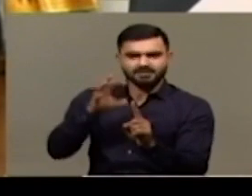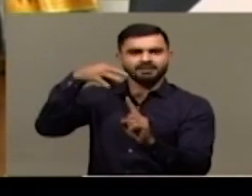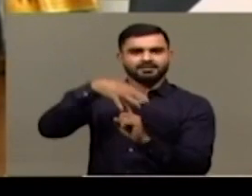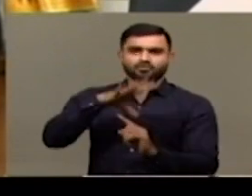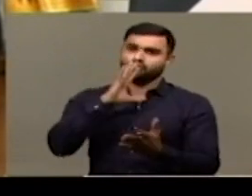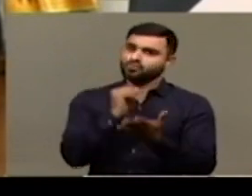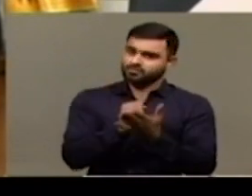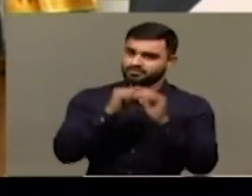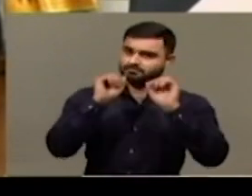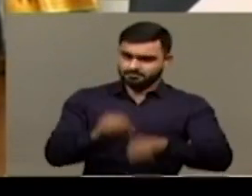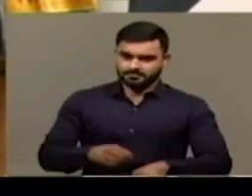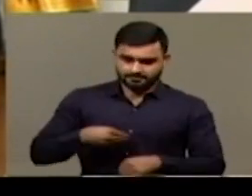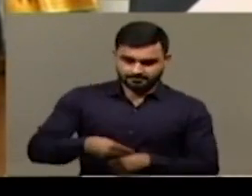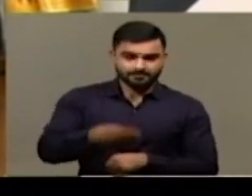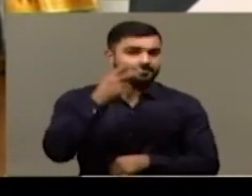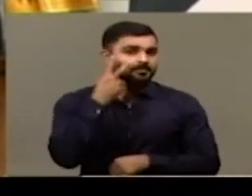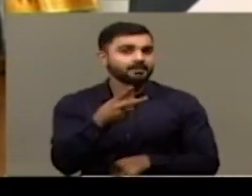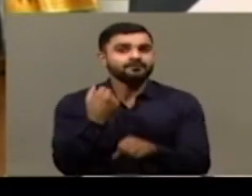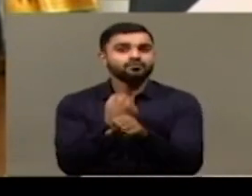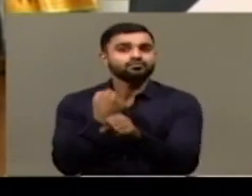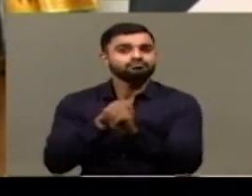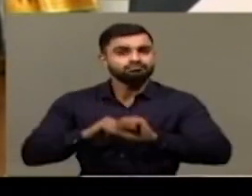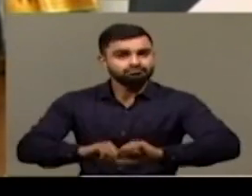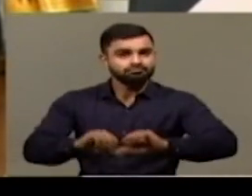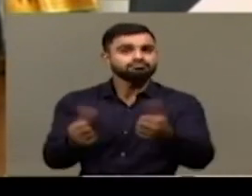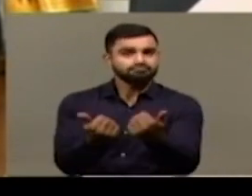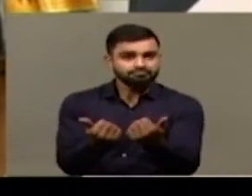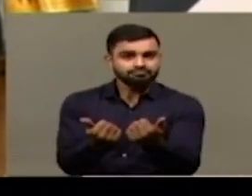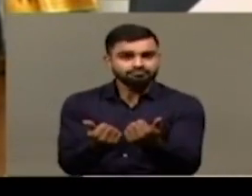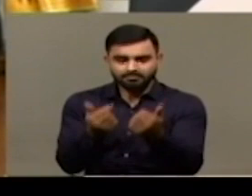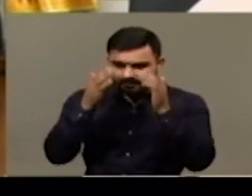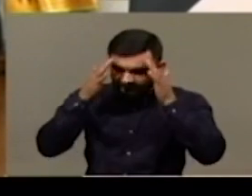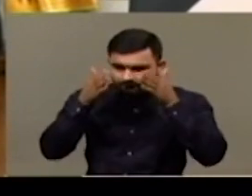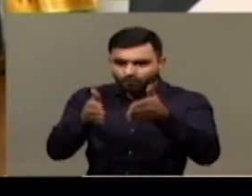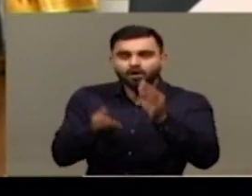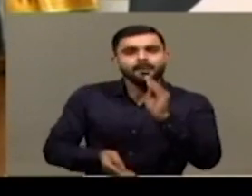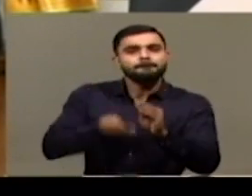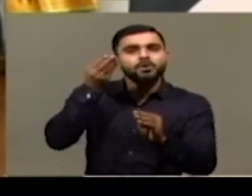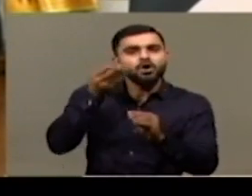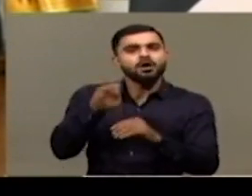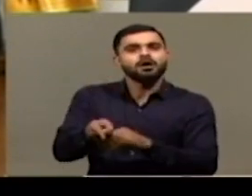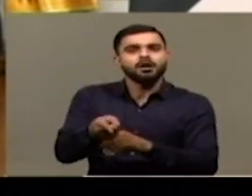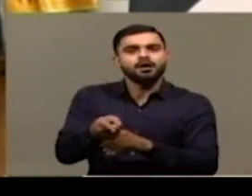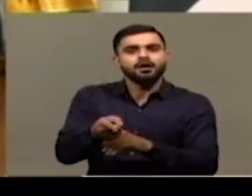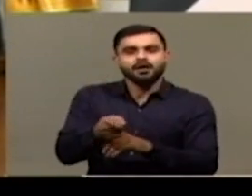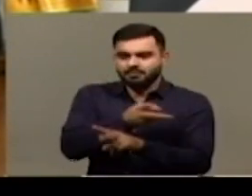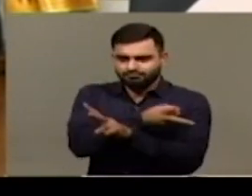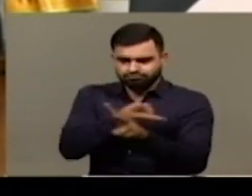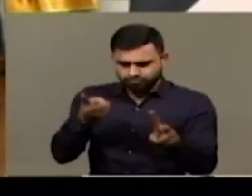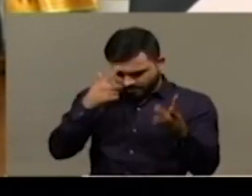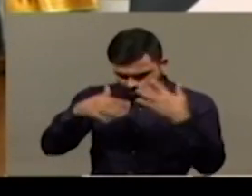concentrate more on the various schemes, be it central or state government schemes